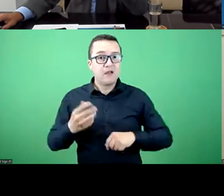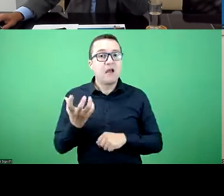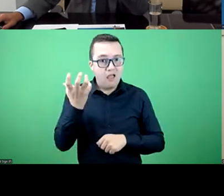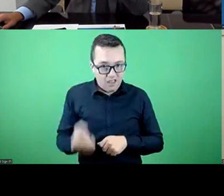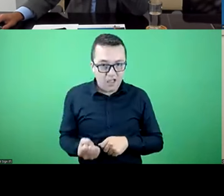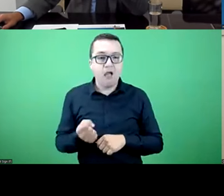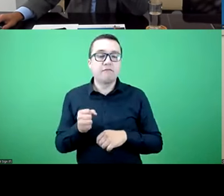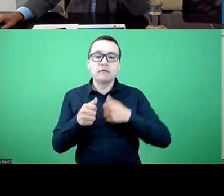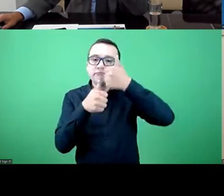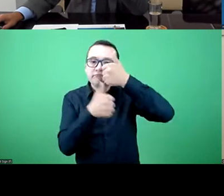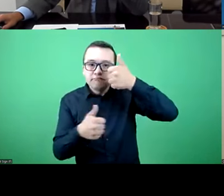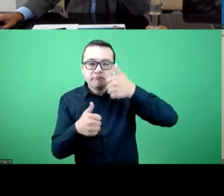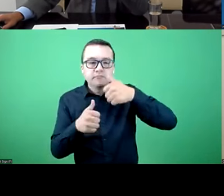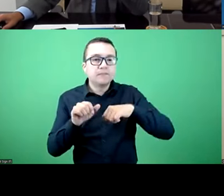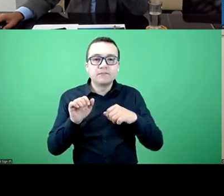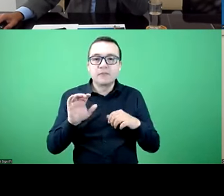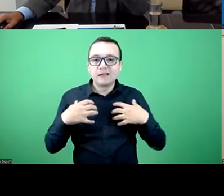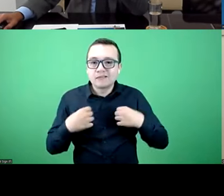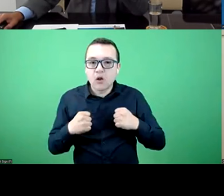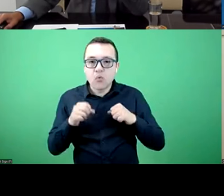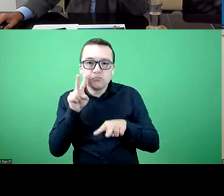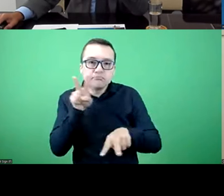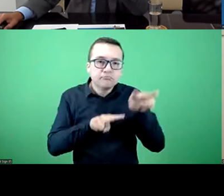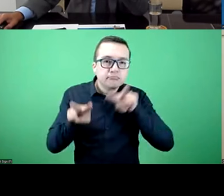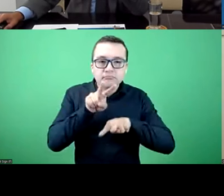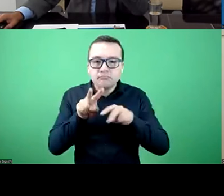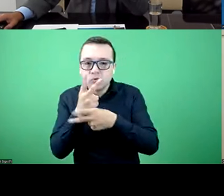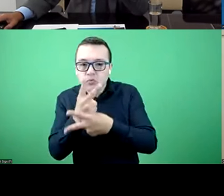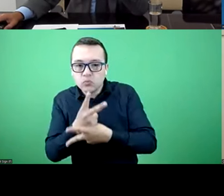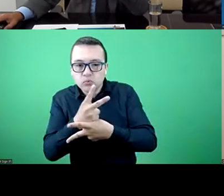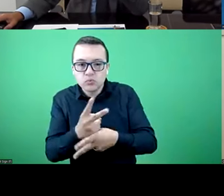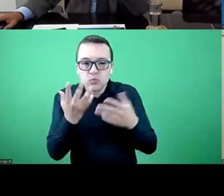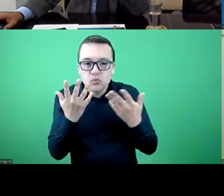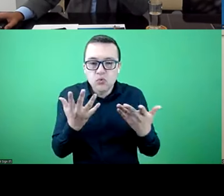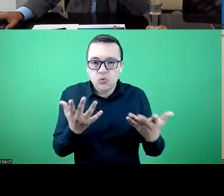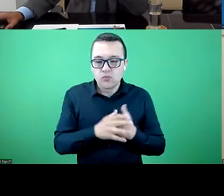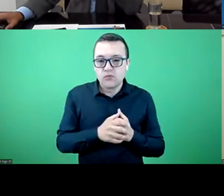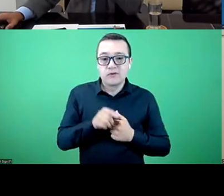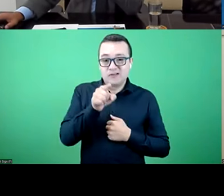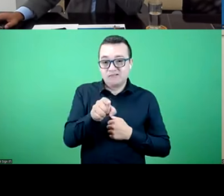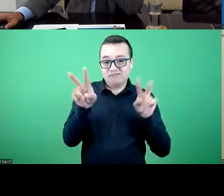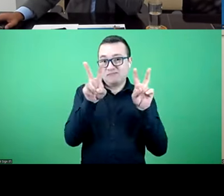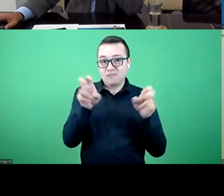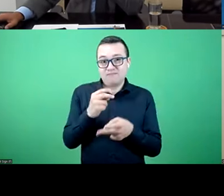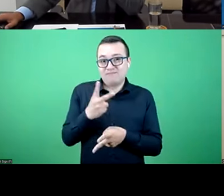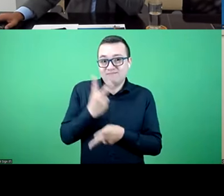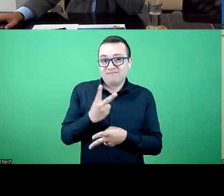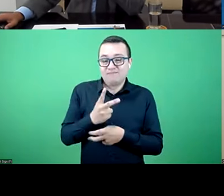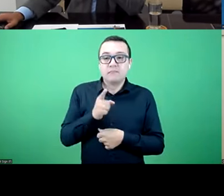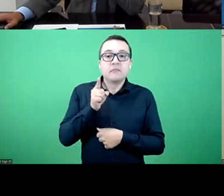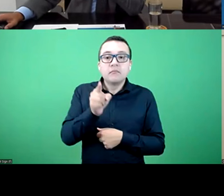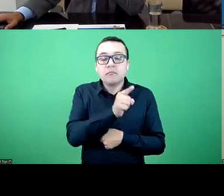The ministry has very surveys going on to find out the